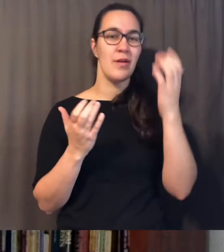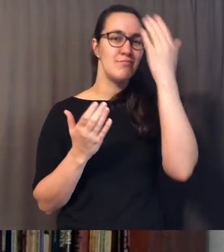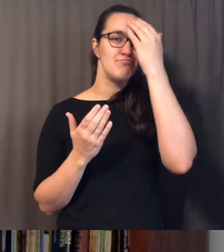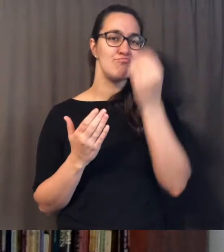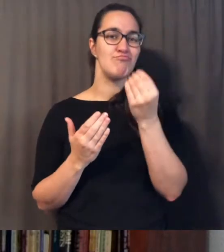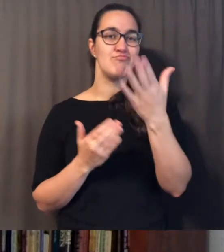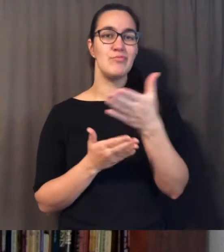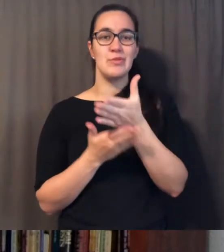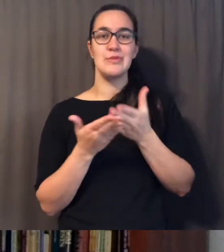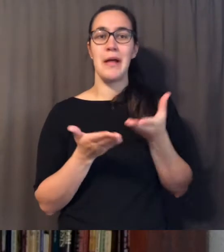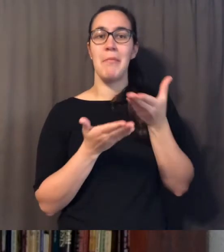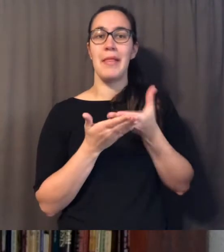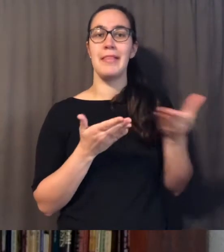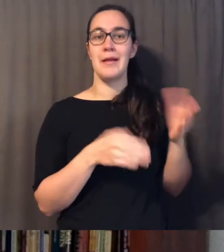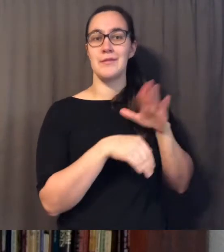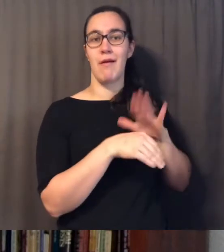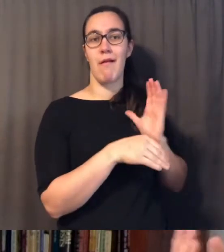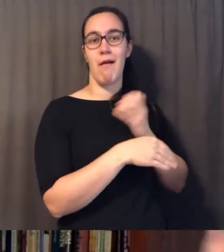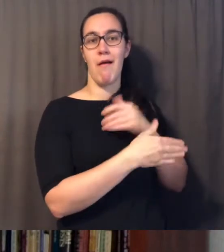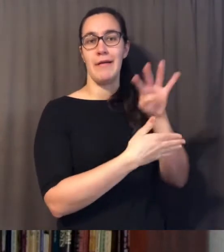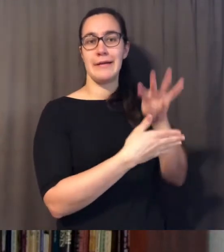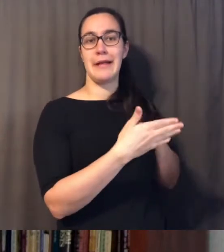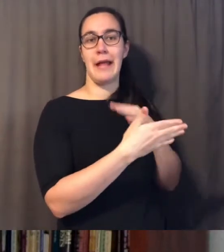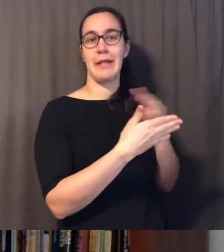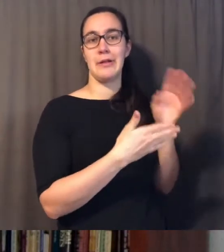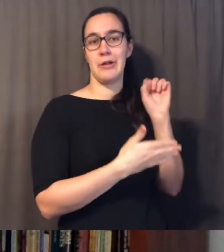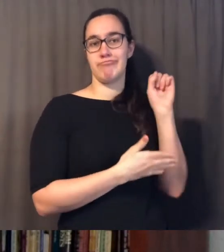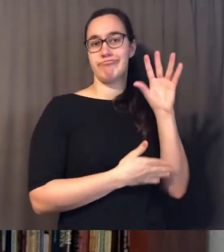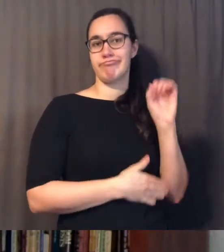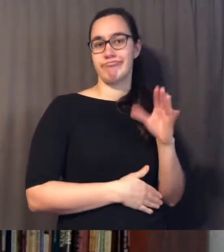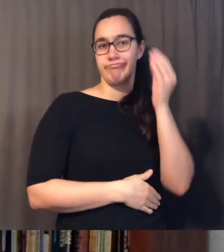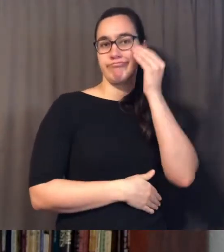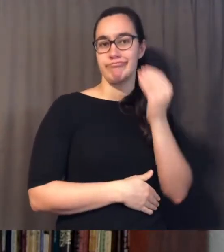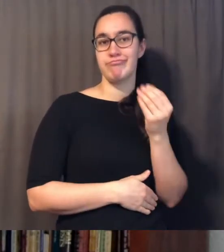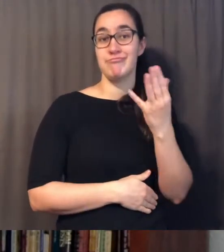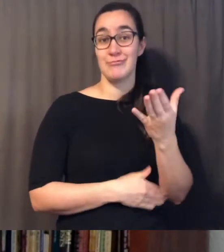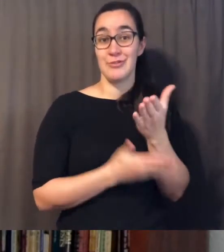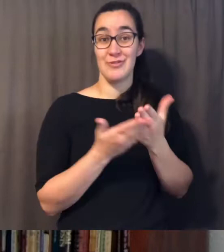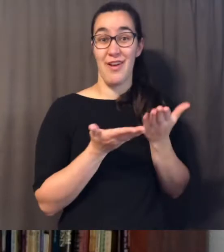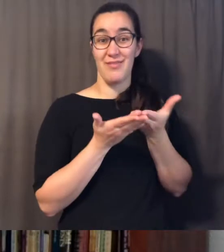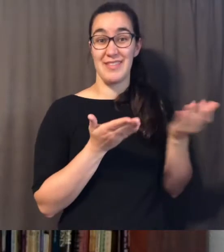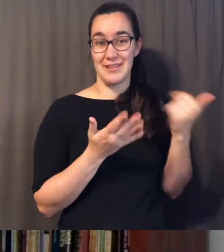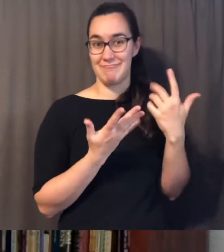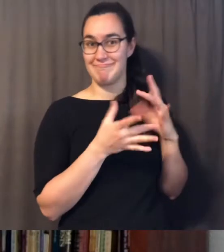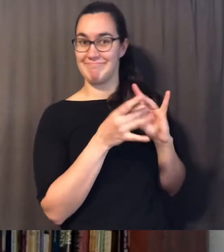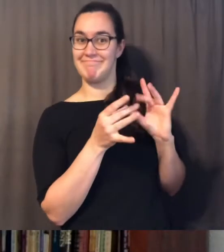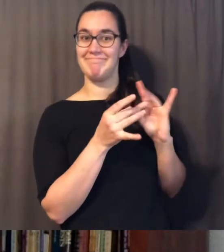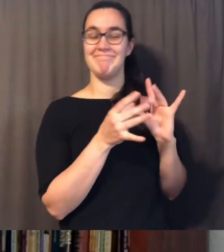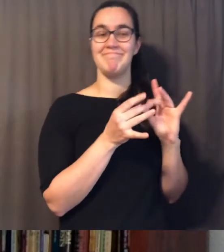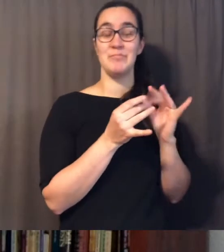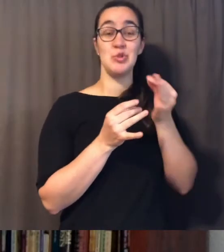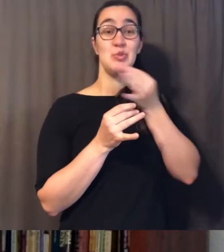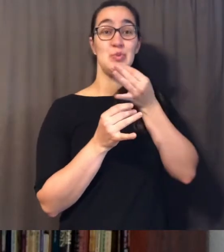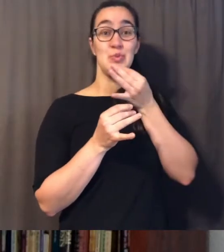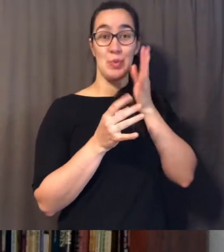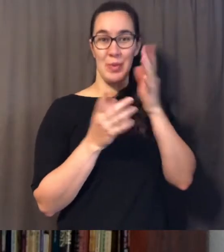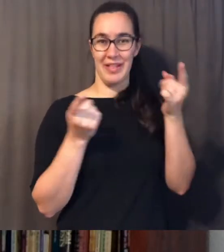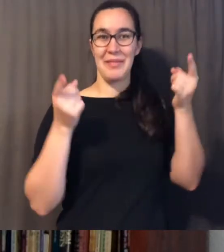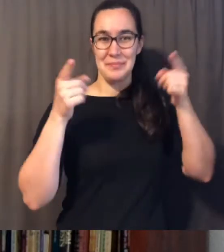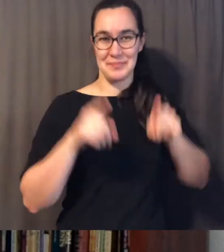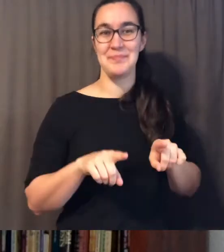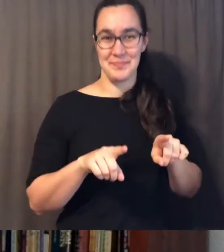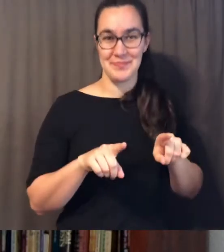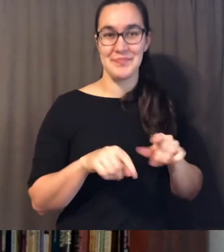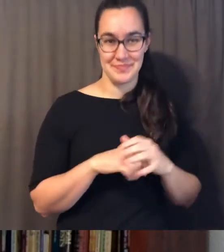uh in the immediate future and then a little bit beyond that um some of the things that we've been talking about for a while um are finally coming